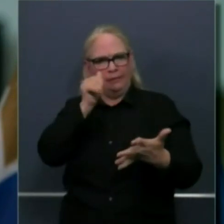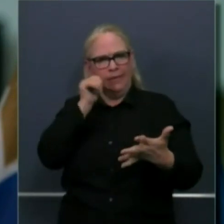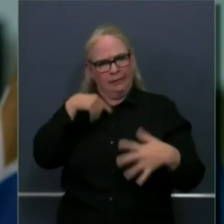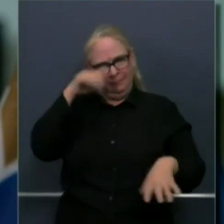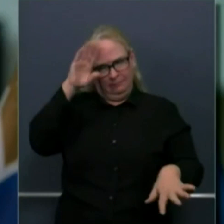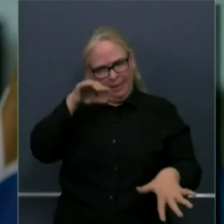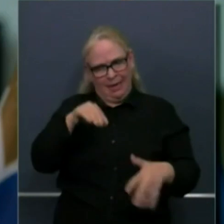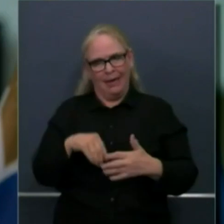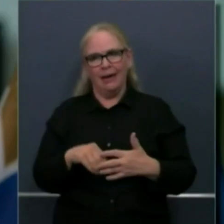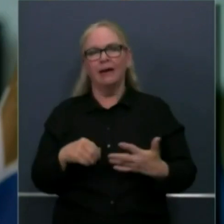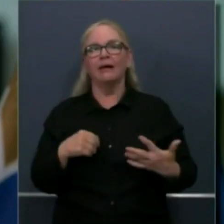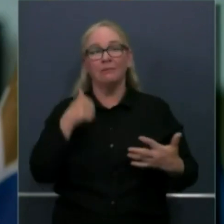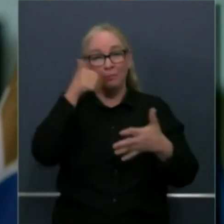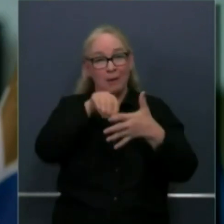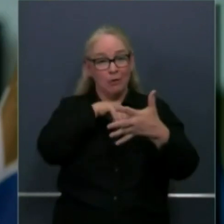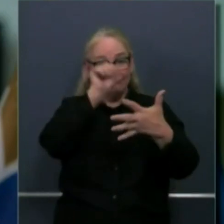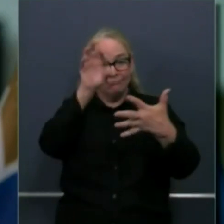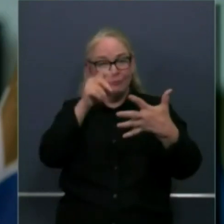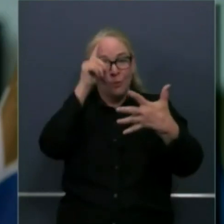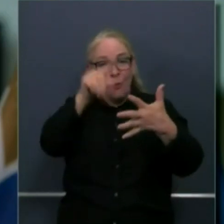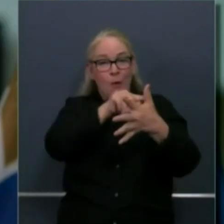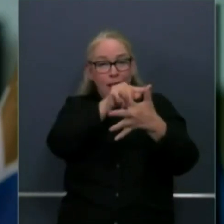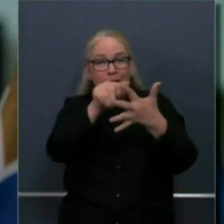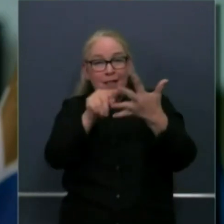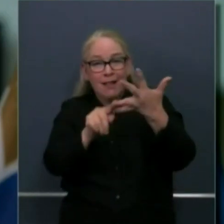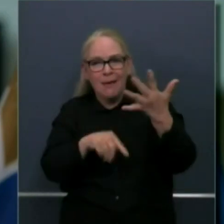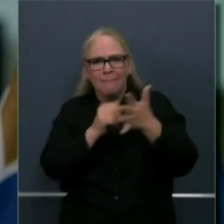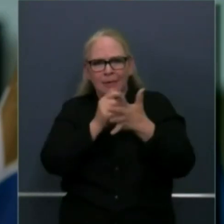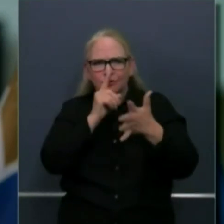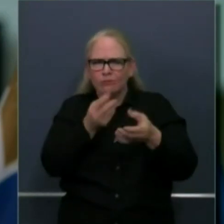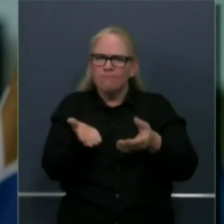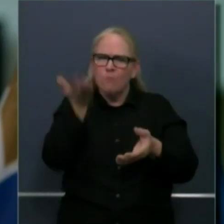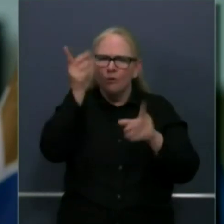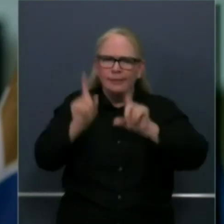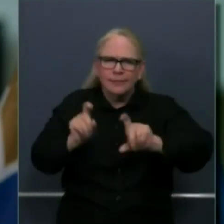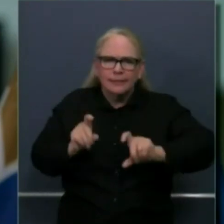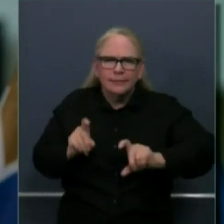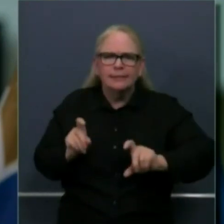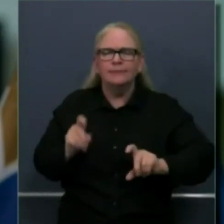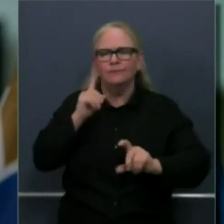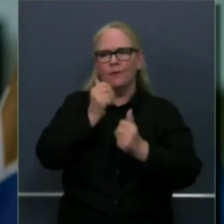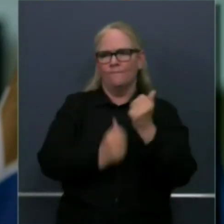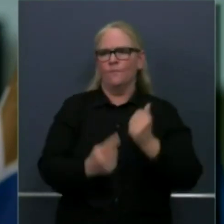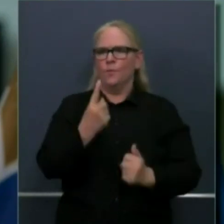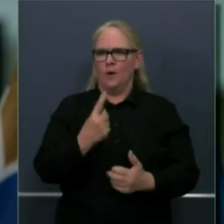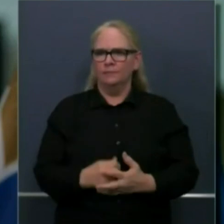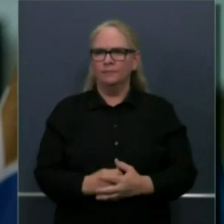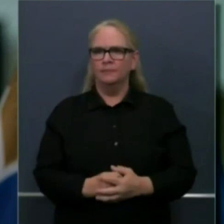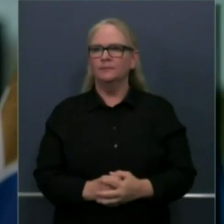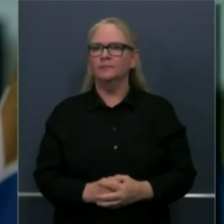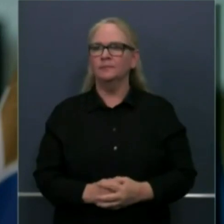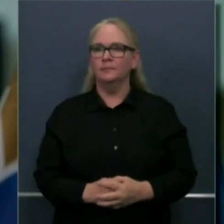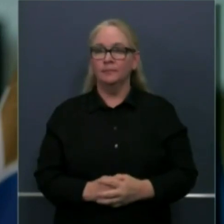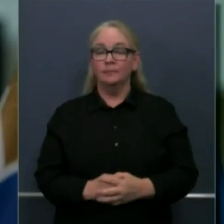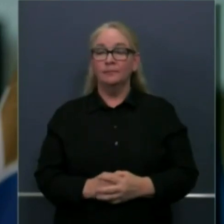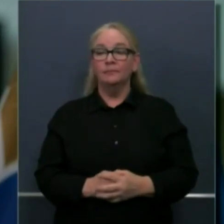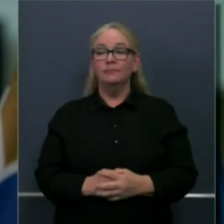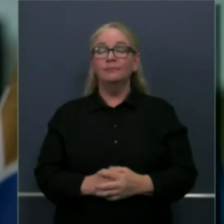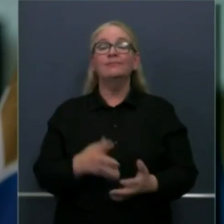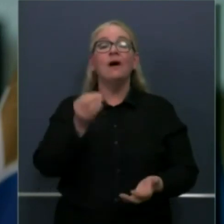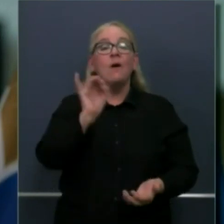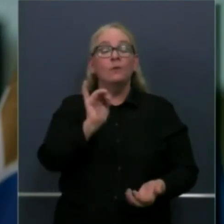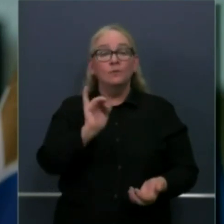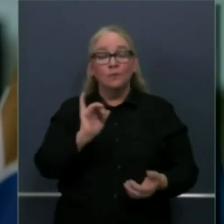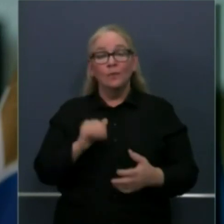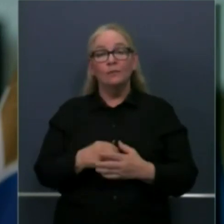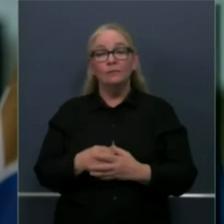we wanted to do to achieve substantially more testing throughout the state of California and I wanted today to give you a report card